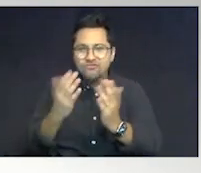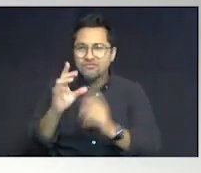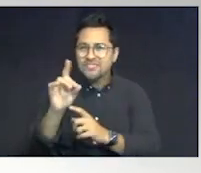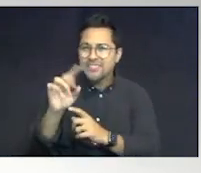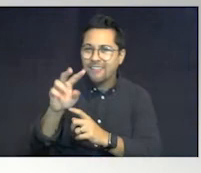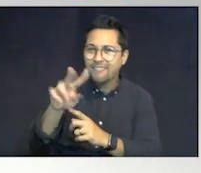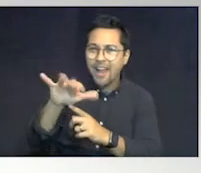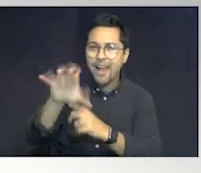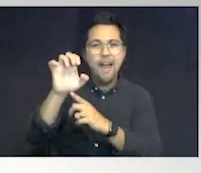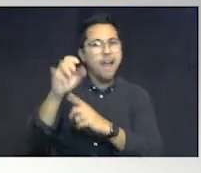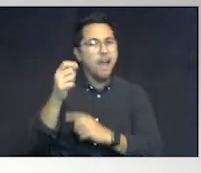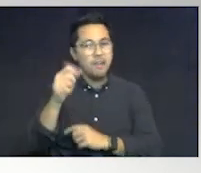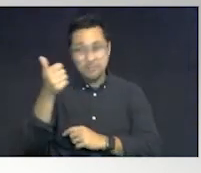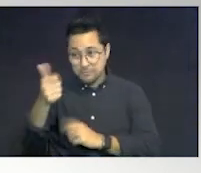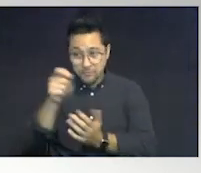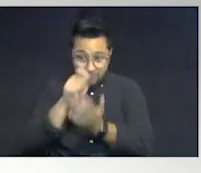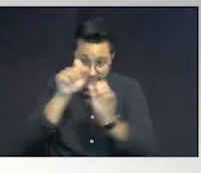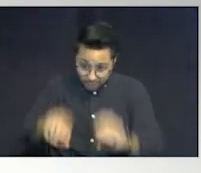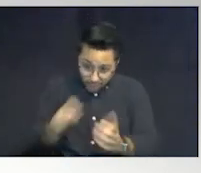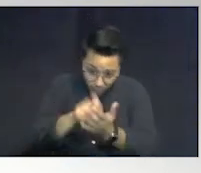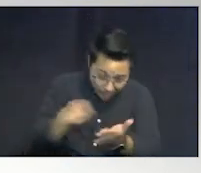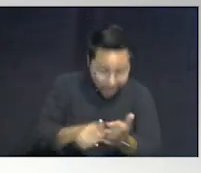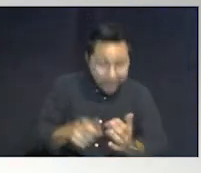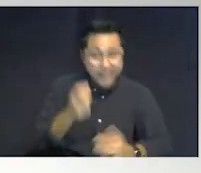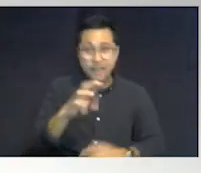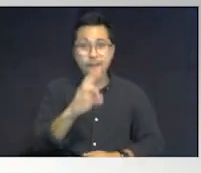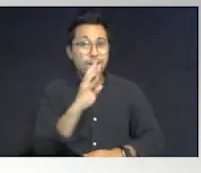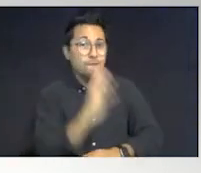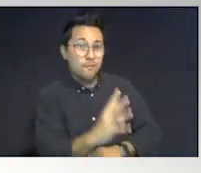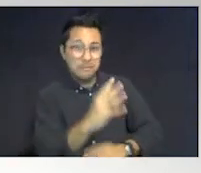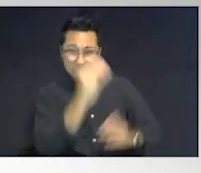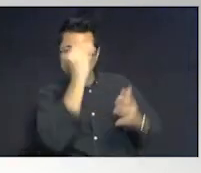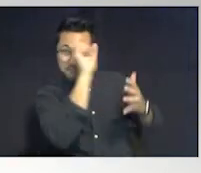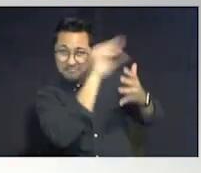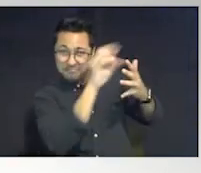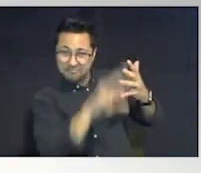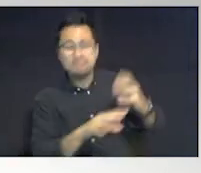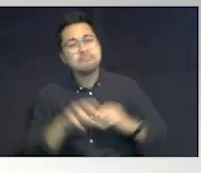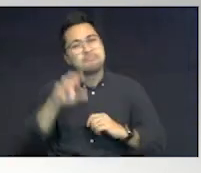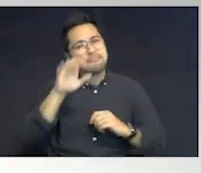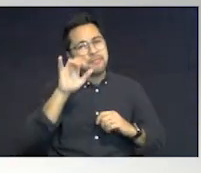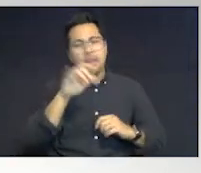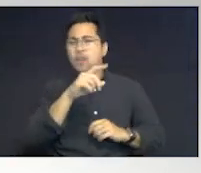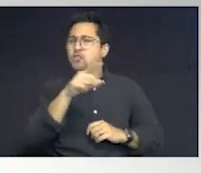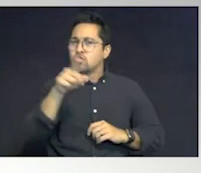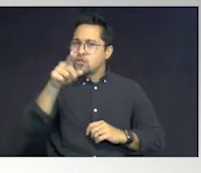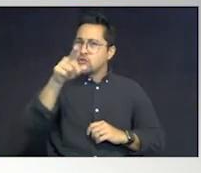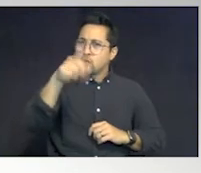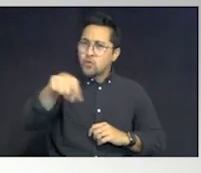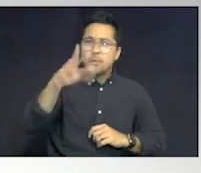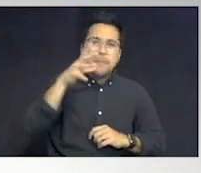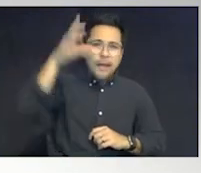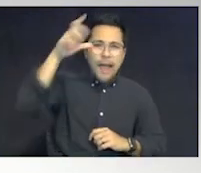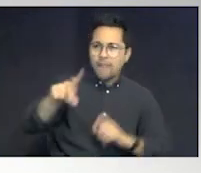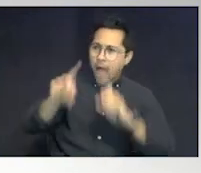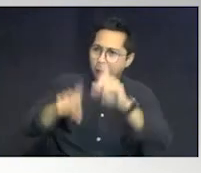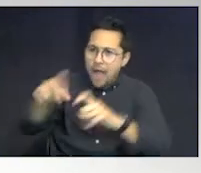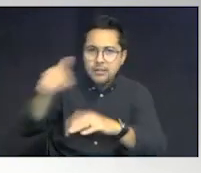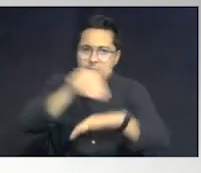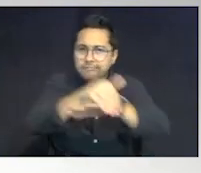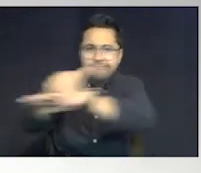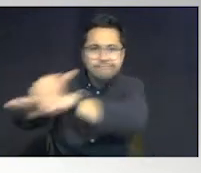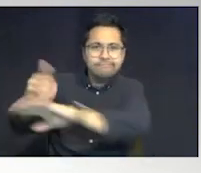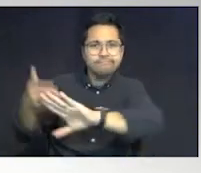handwritten or verbally. Those are the questions. They need to be asking. You need to be asking every night before